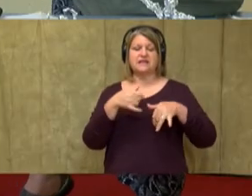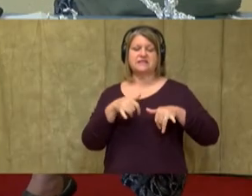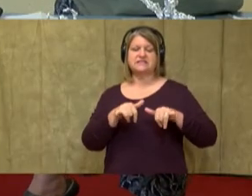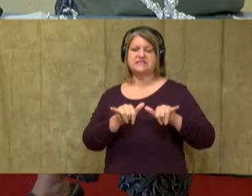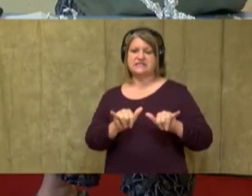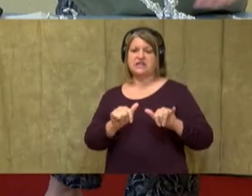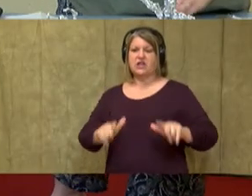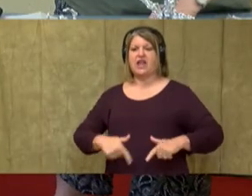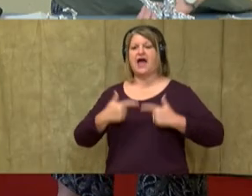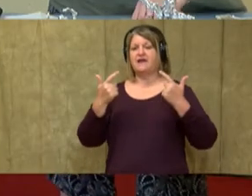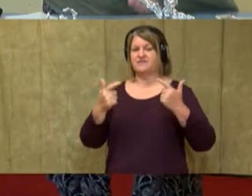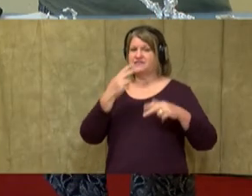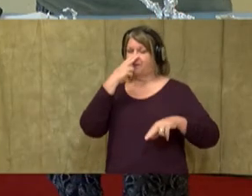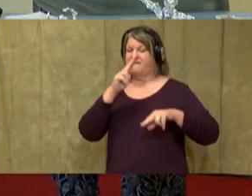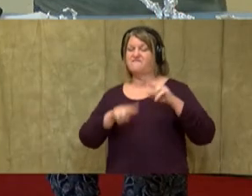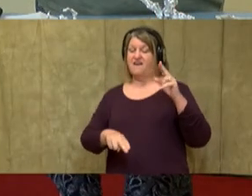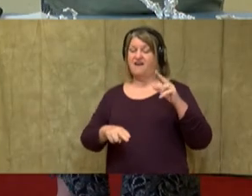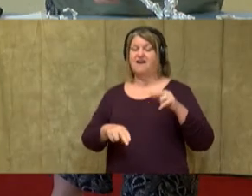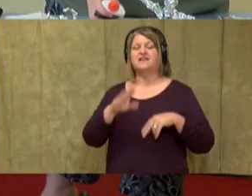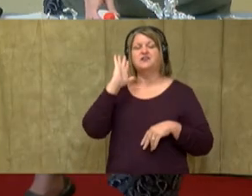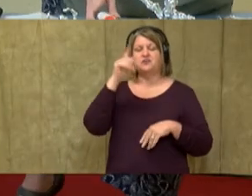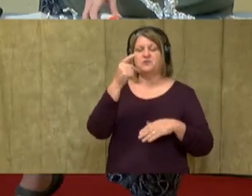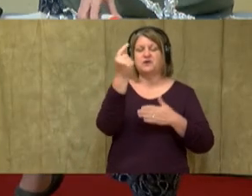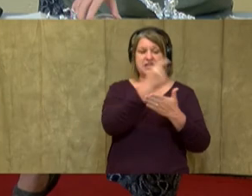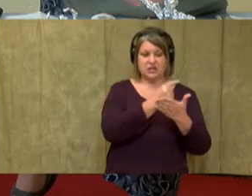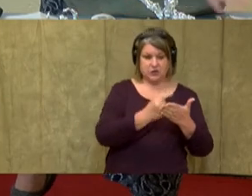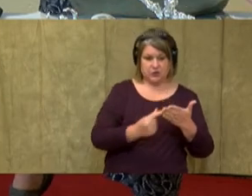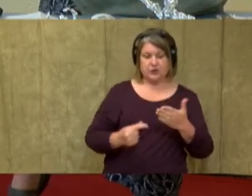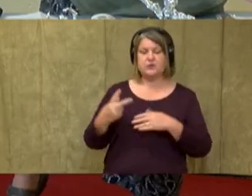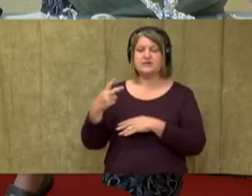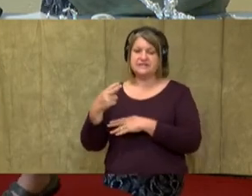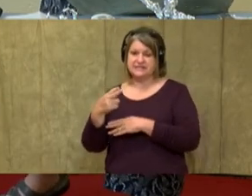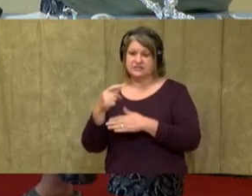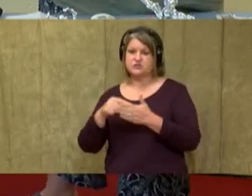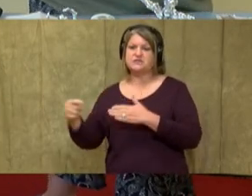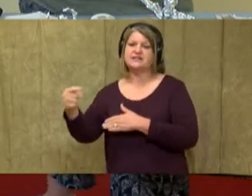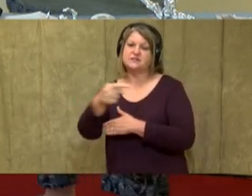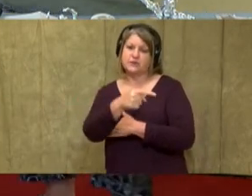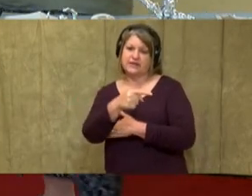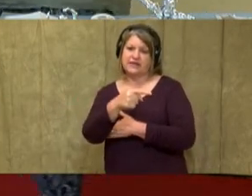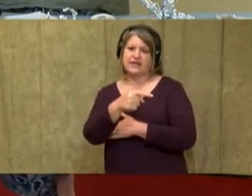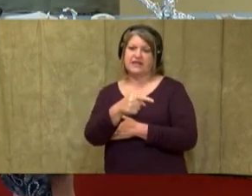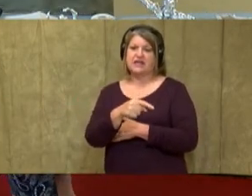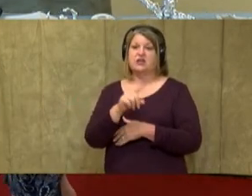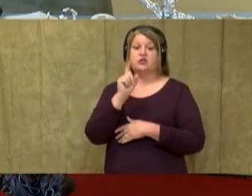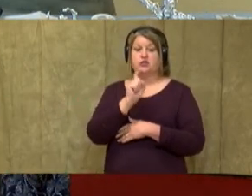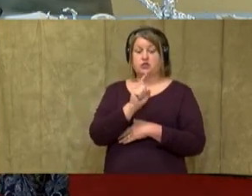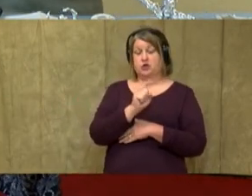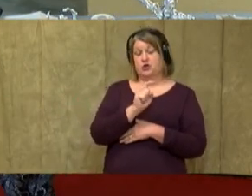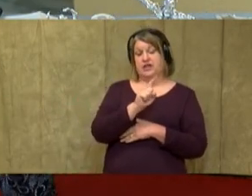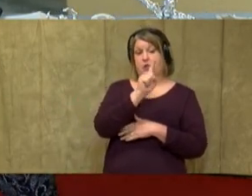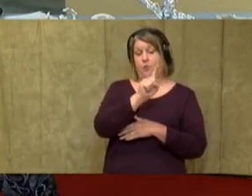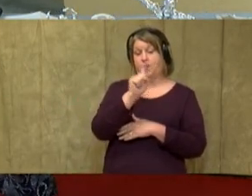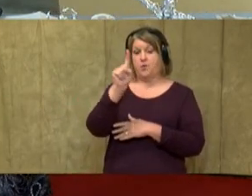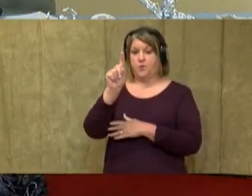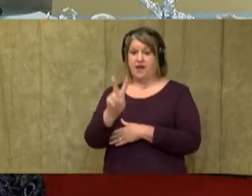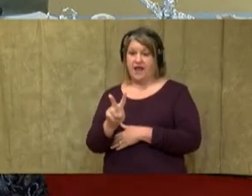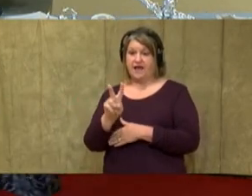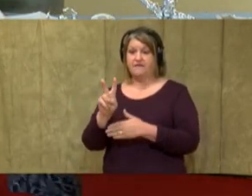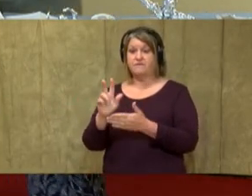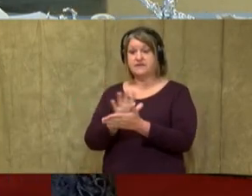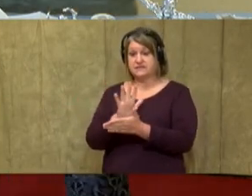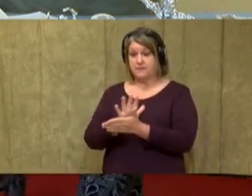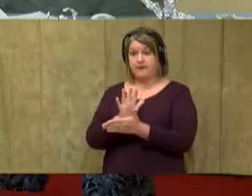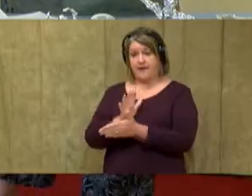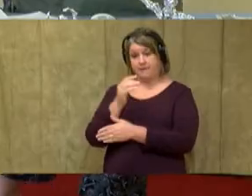to be a lot of fun. You are going to need glue and scissors next week. You're going to need one and a half sheets of paper for this